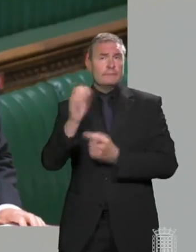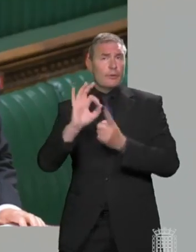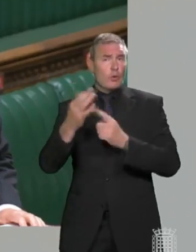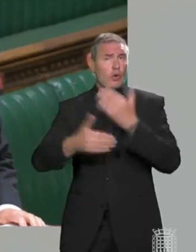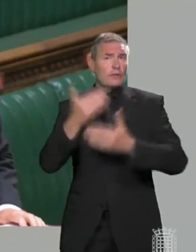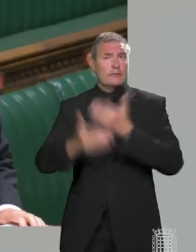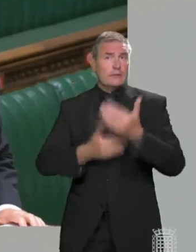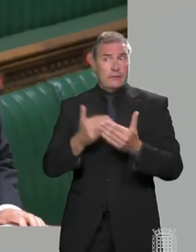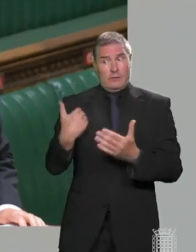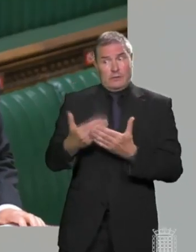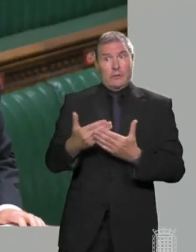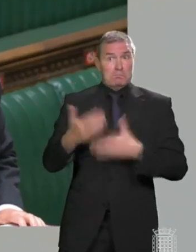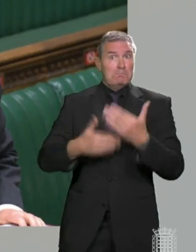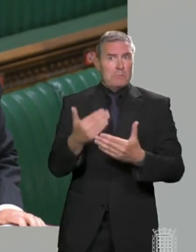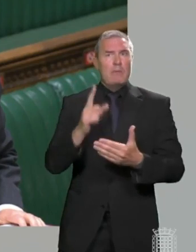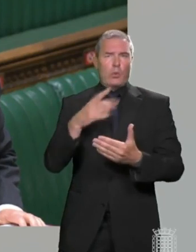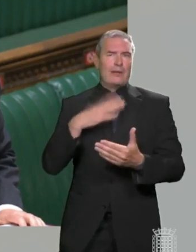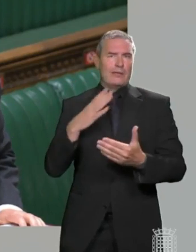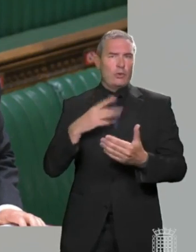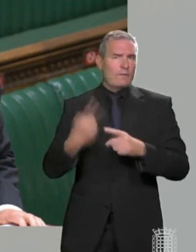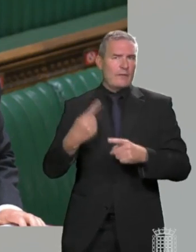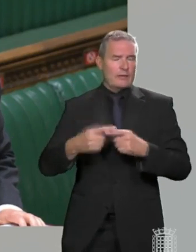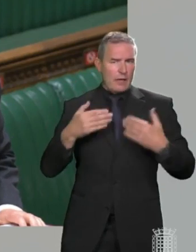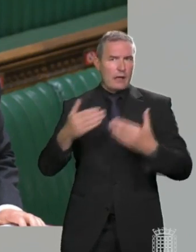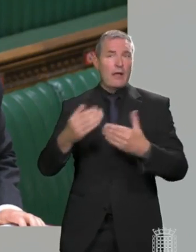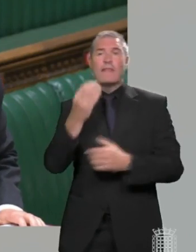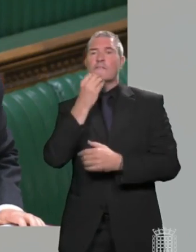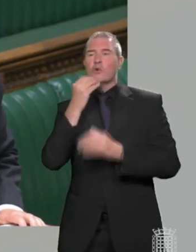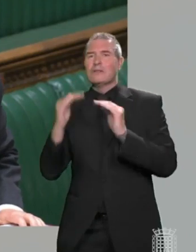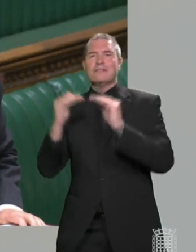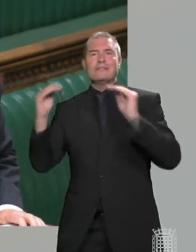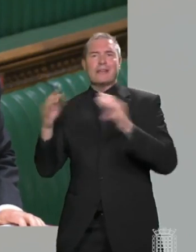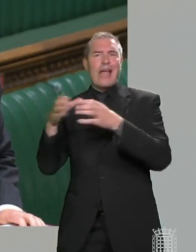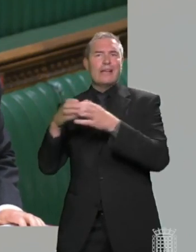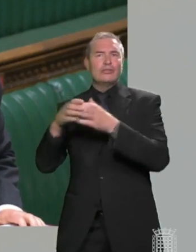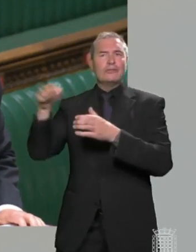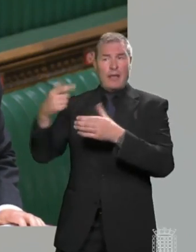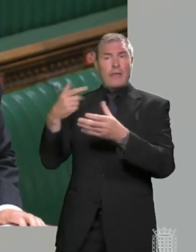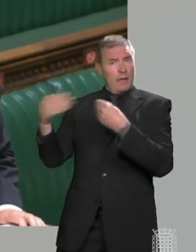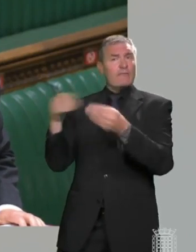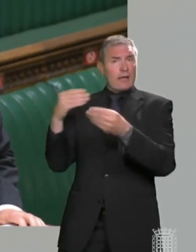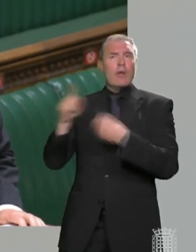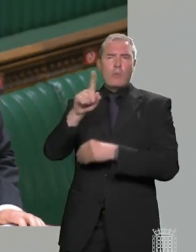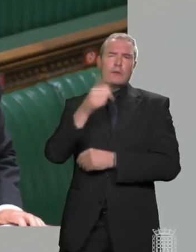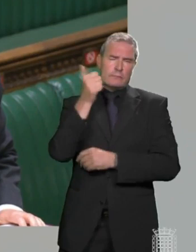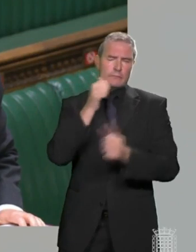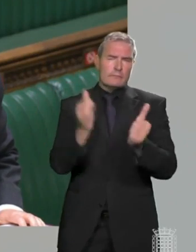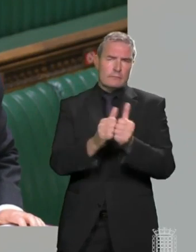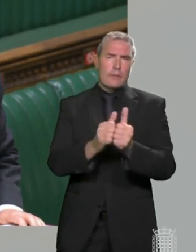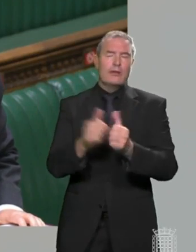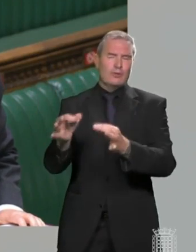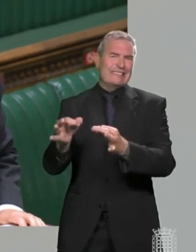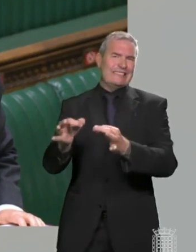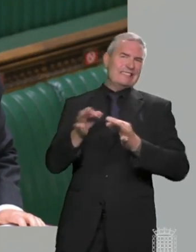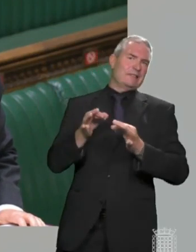has already been made. And the Food Standards Agency has, I think, been flexible. We need to go further. And we'll